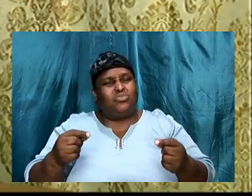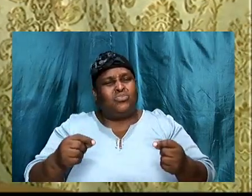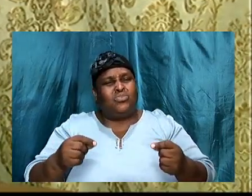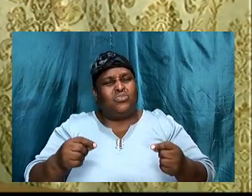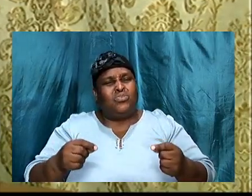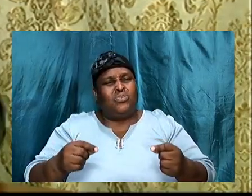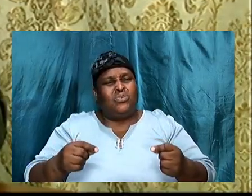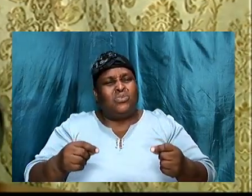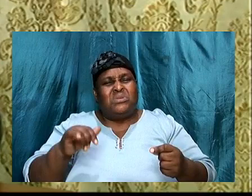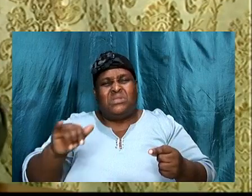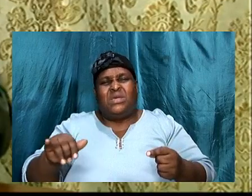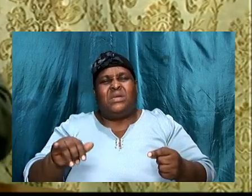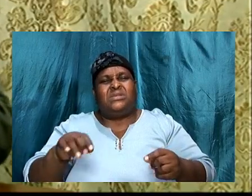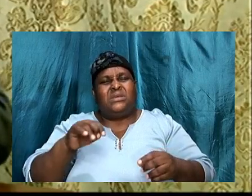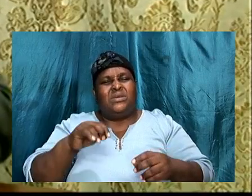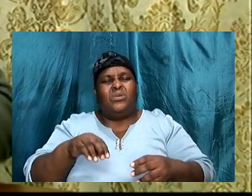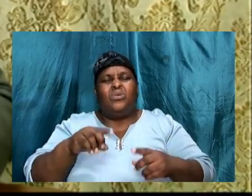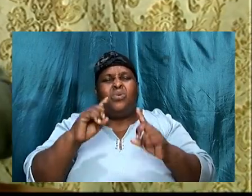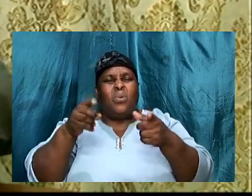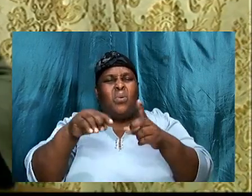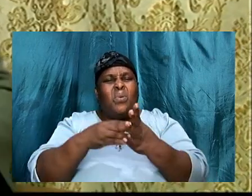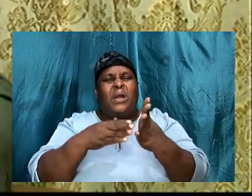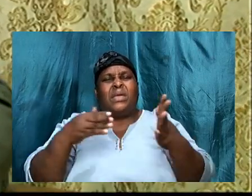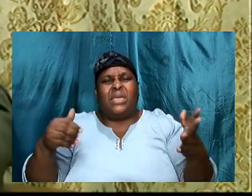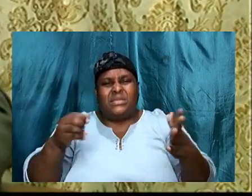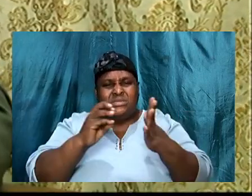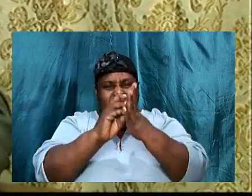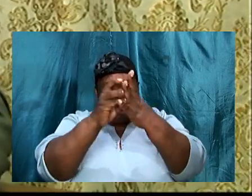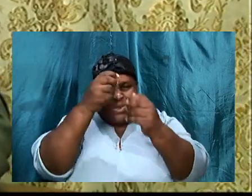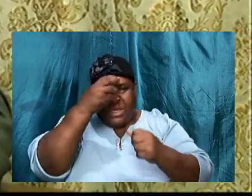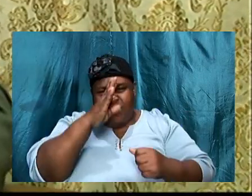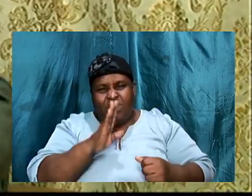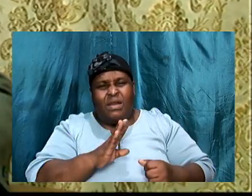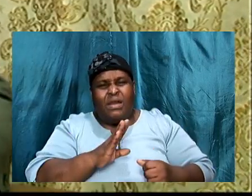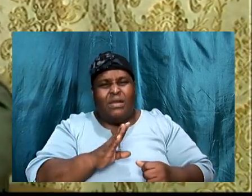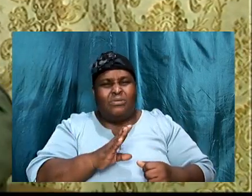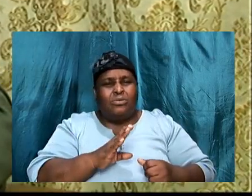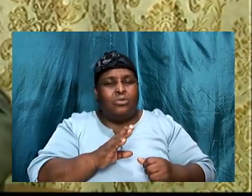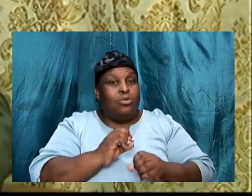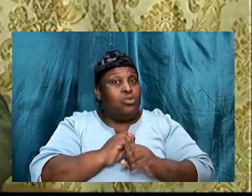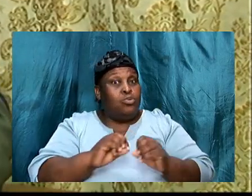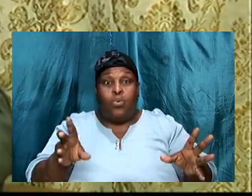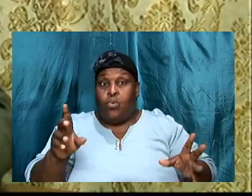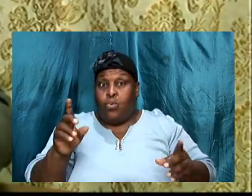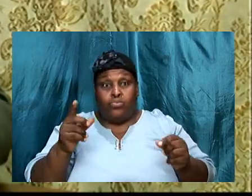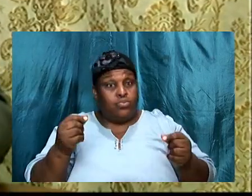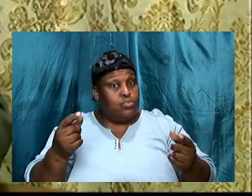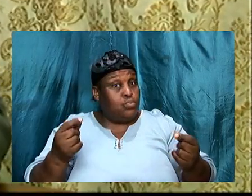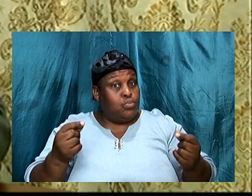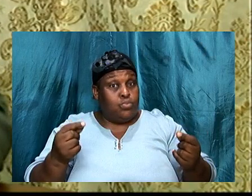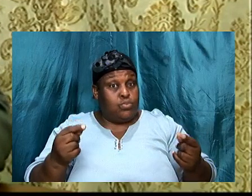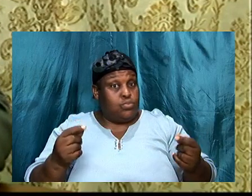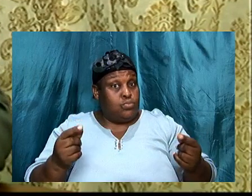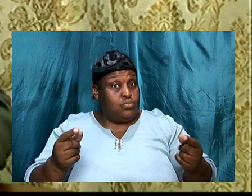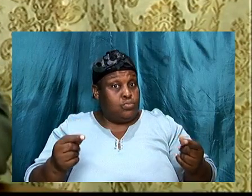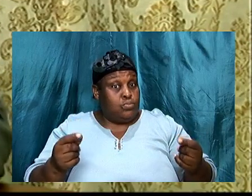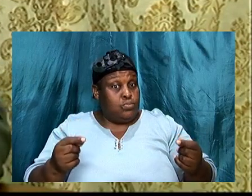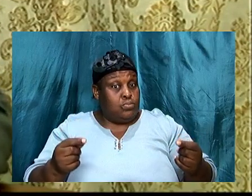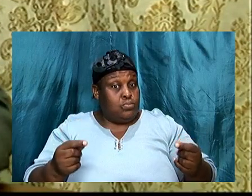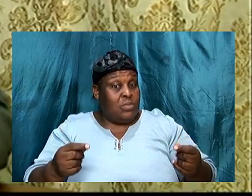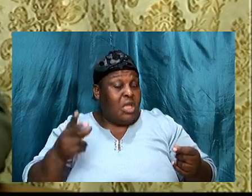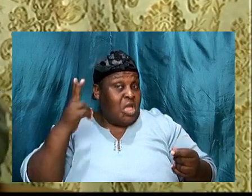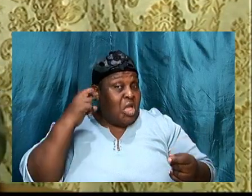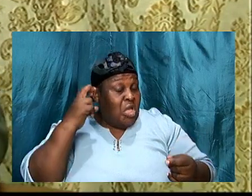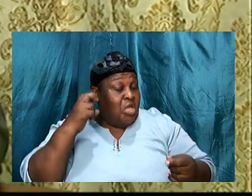if you know, that you did not, hear from God, don't tell folks, that look here, you hear from God, and, I hear